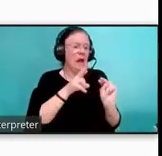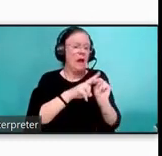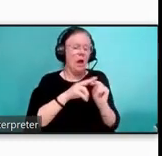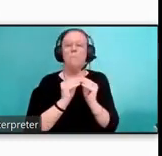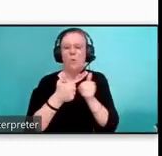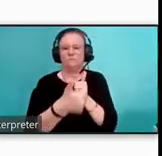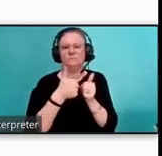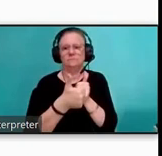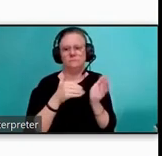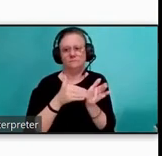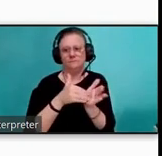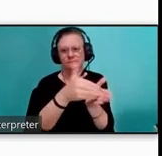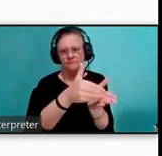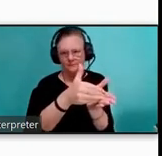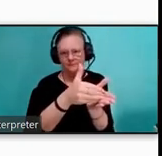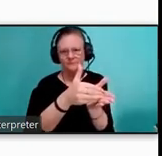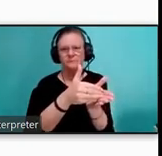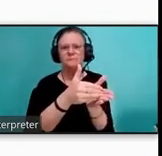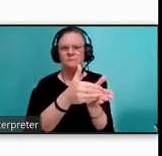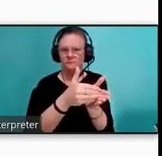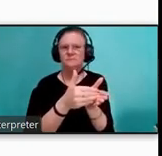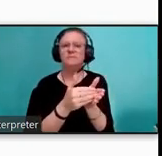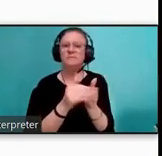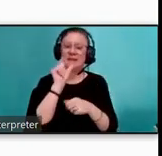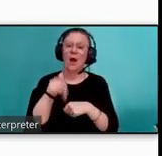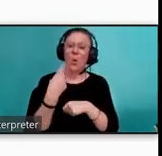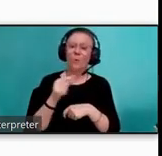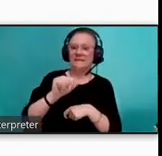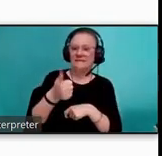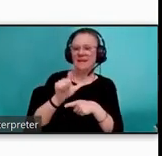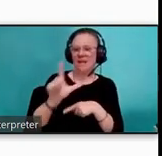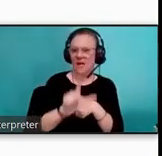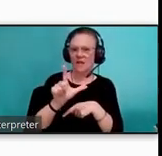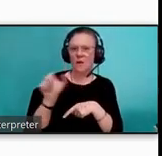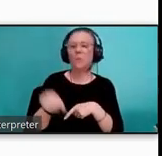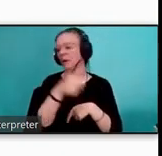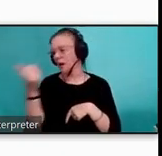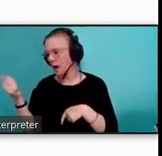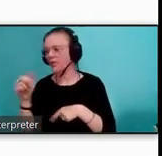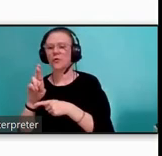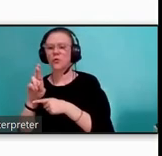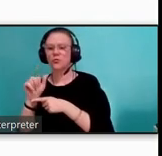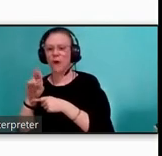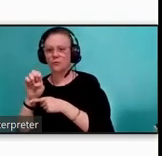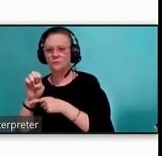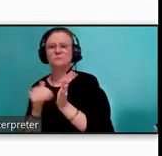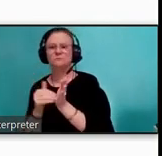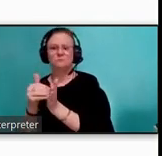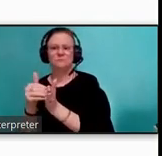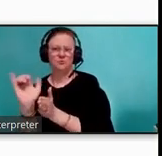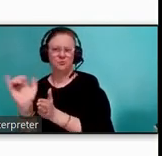These frequency increases will occur across multiple routes, so disparate and disproportionate effects will be minimized.